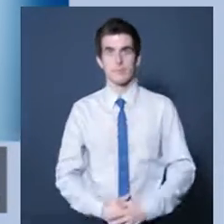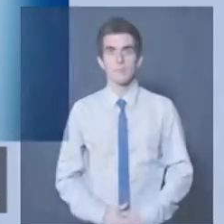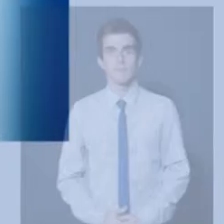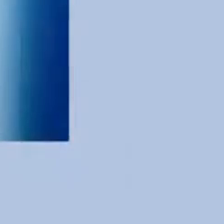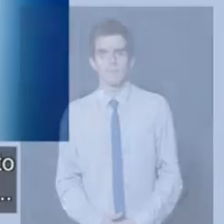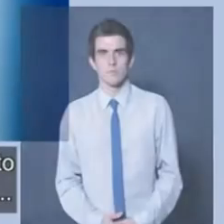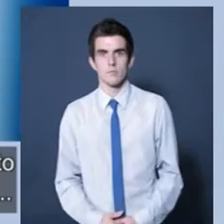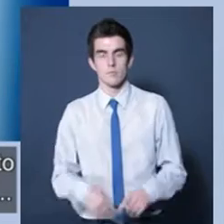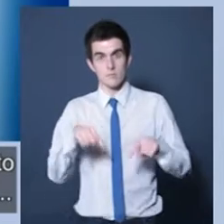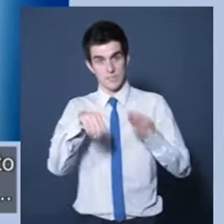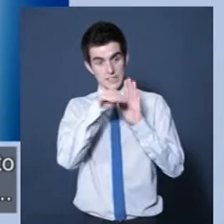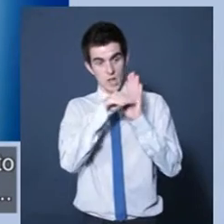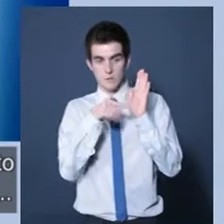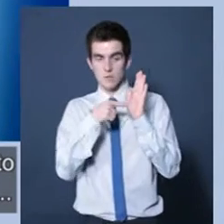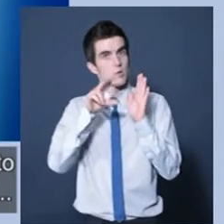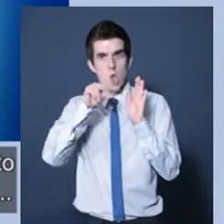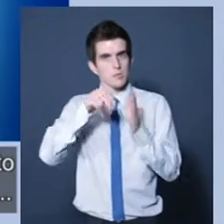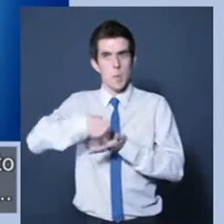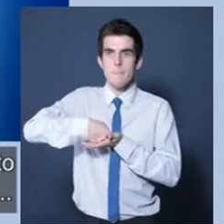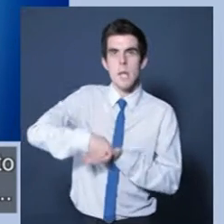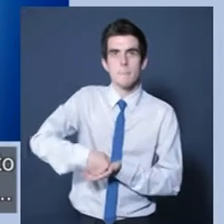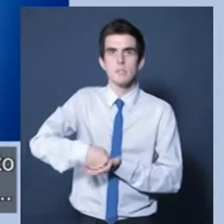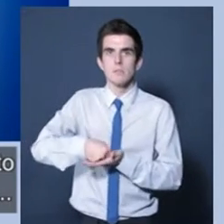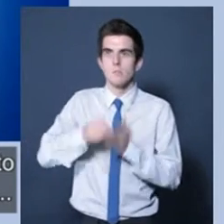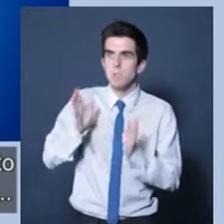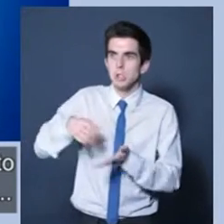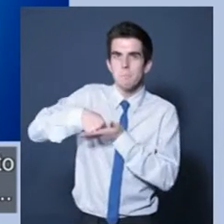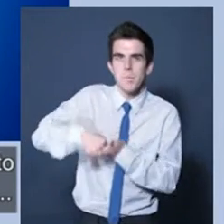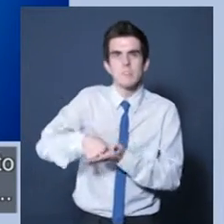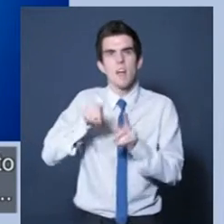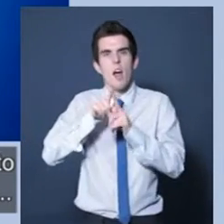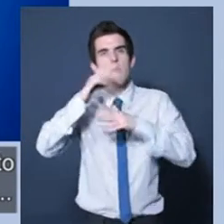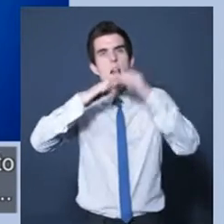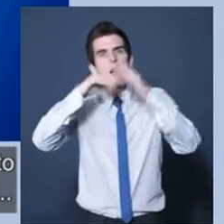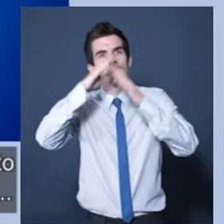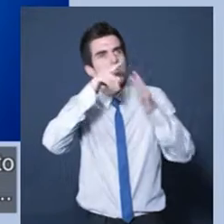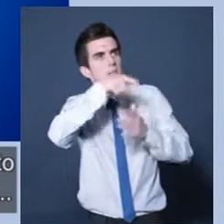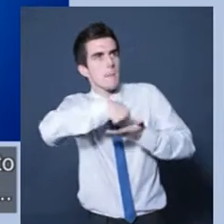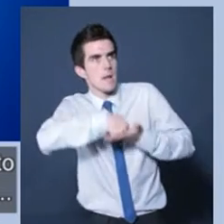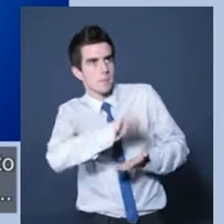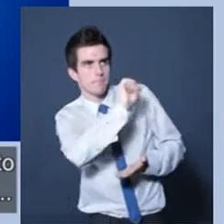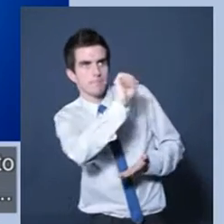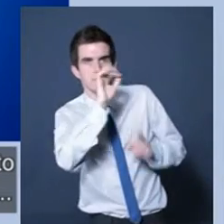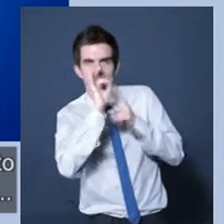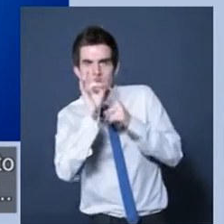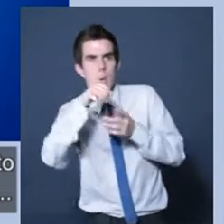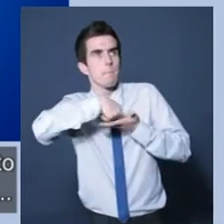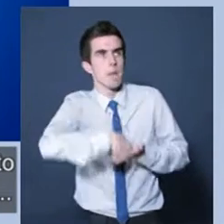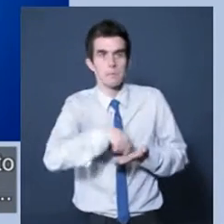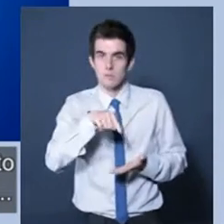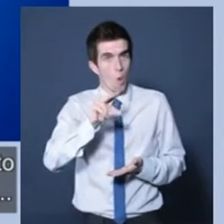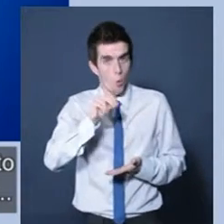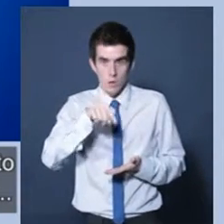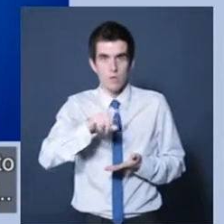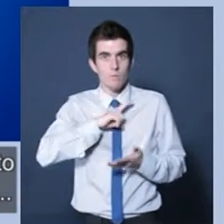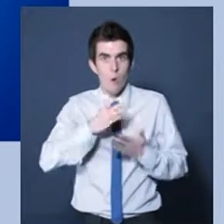mandatory specification, like the building regulations. What it does is it goes into all aspects of accessibility and it gives